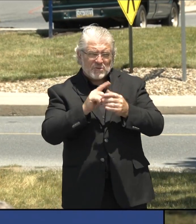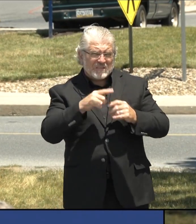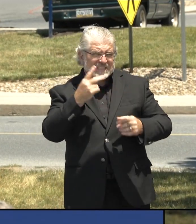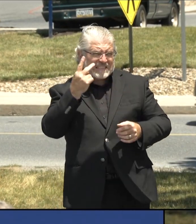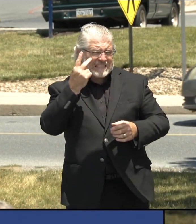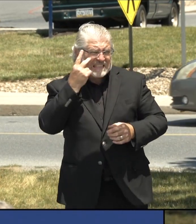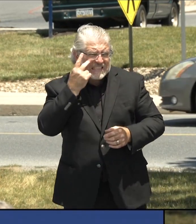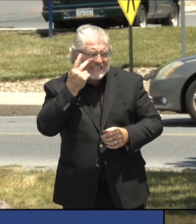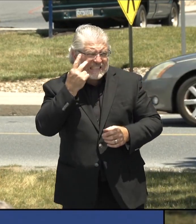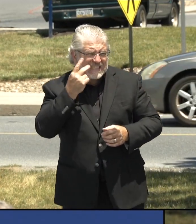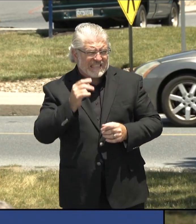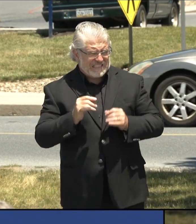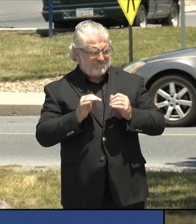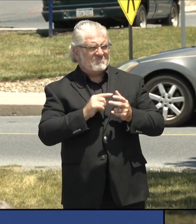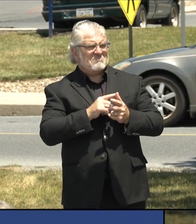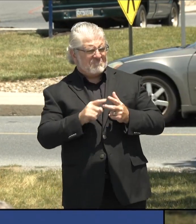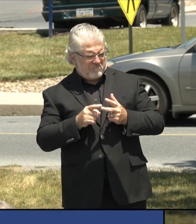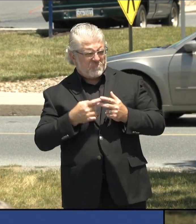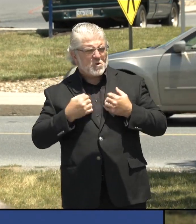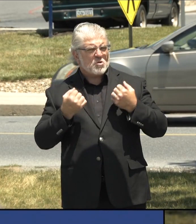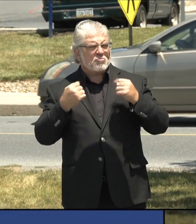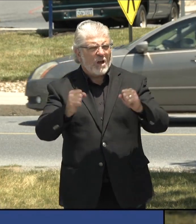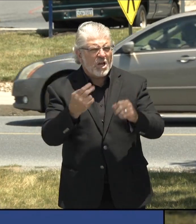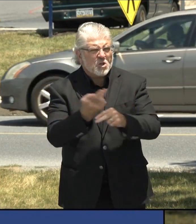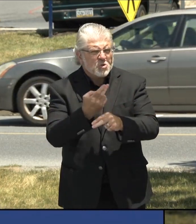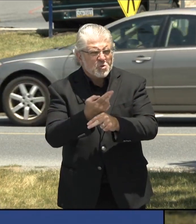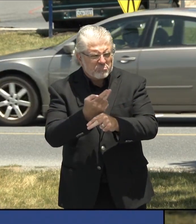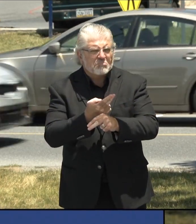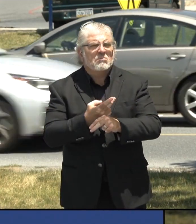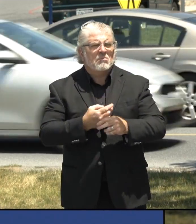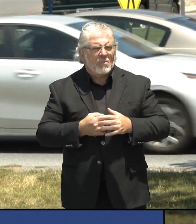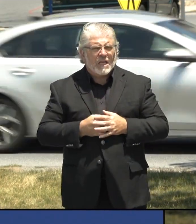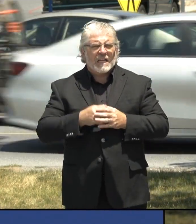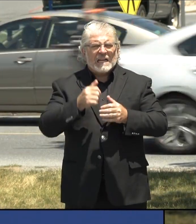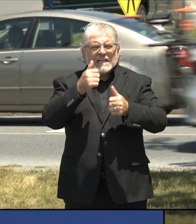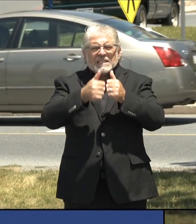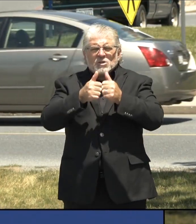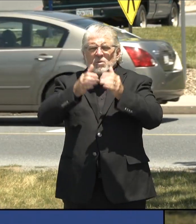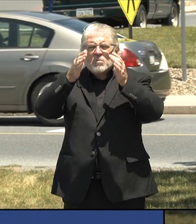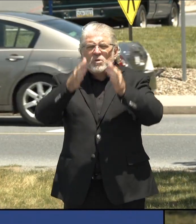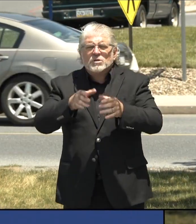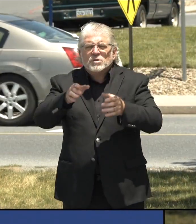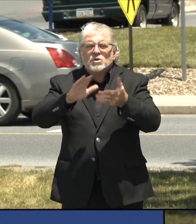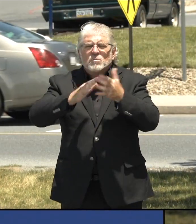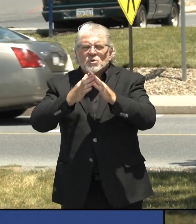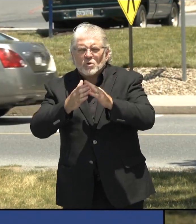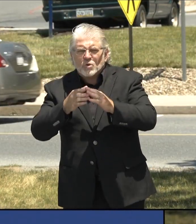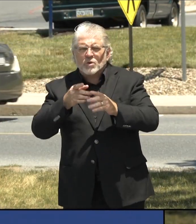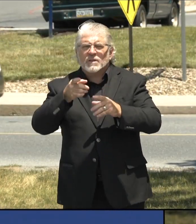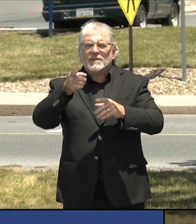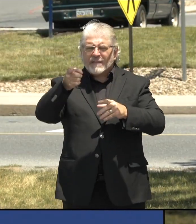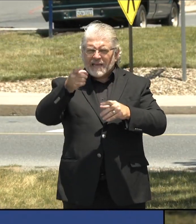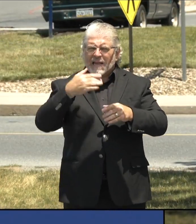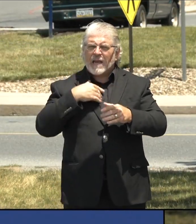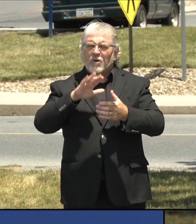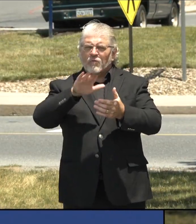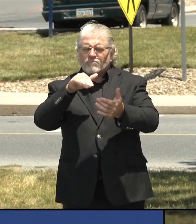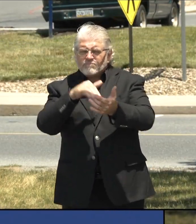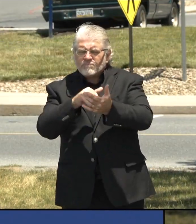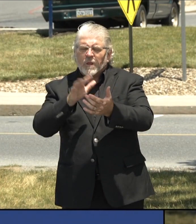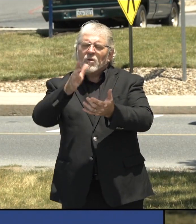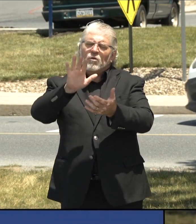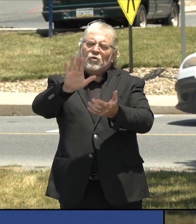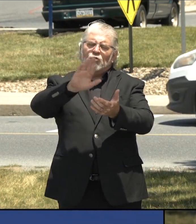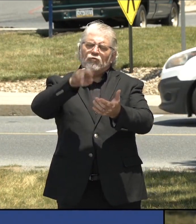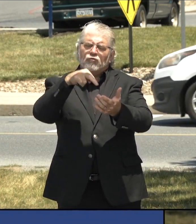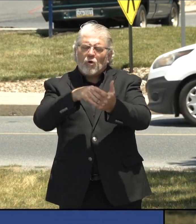addition, each individual in our communities also has a part to play. We all have a responsibility to protect the most vulnerable ill